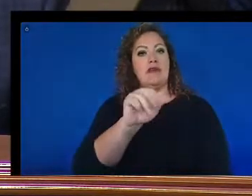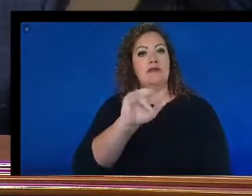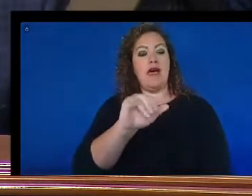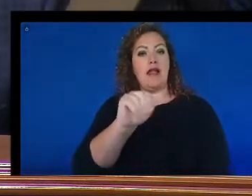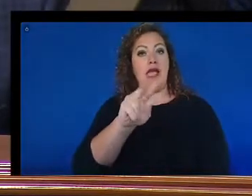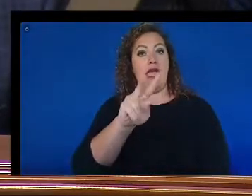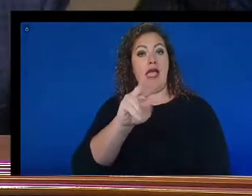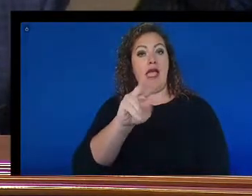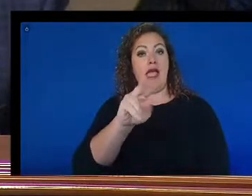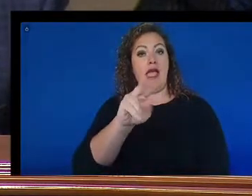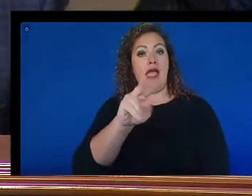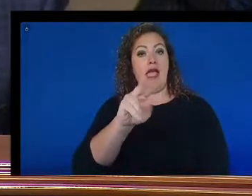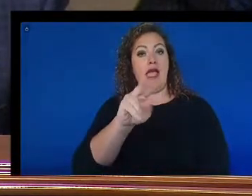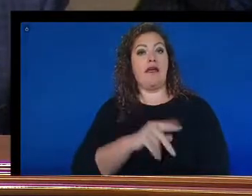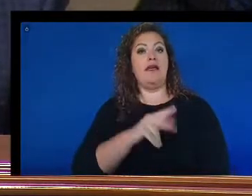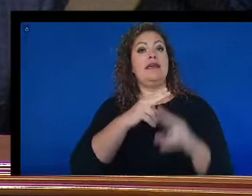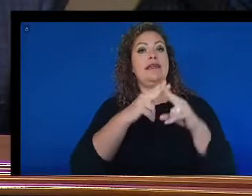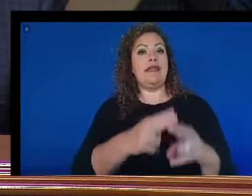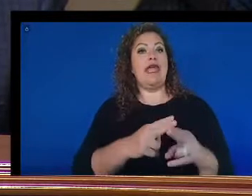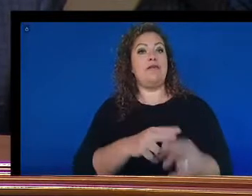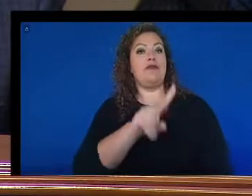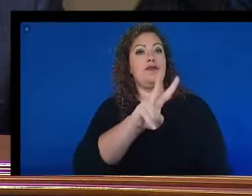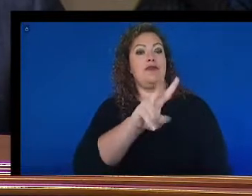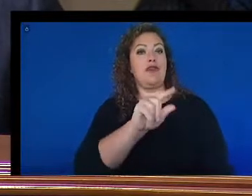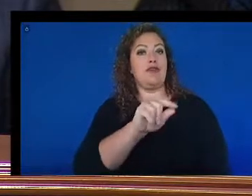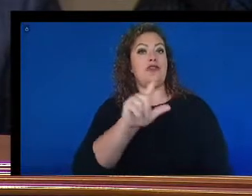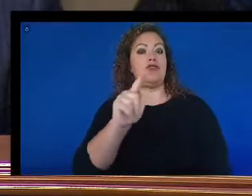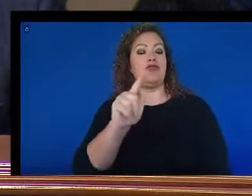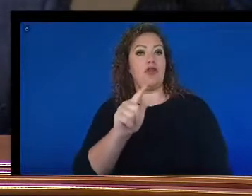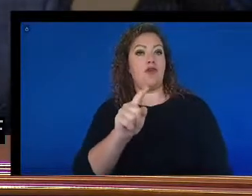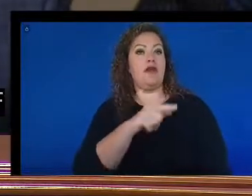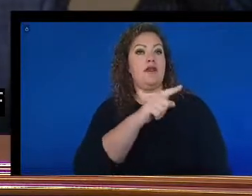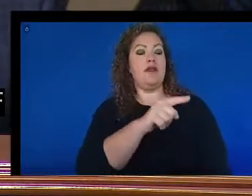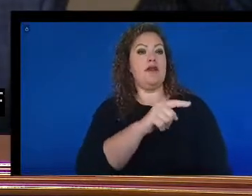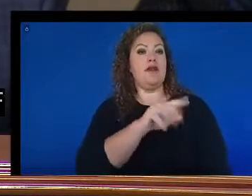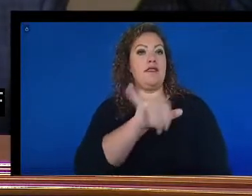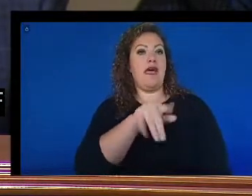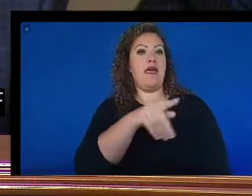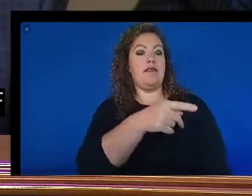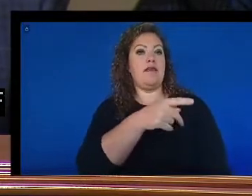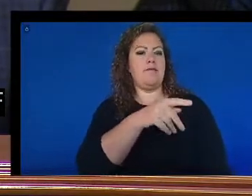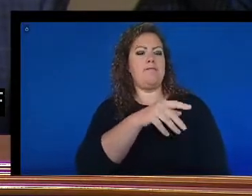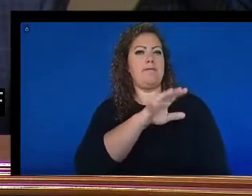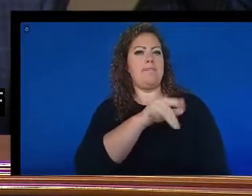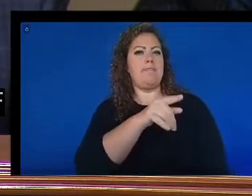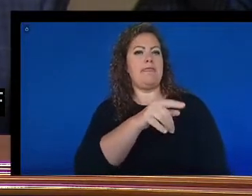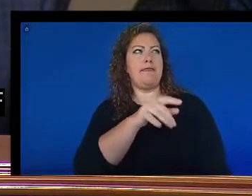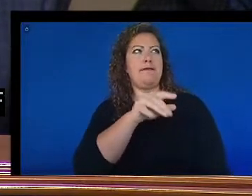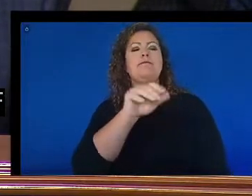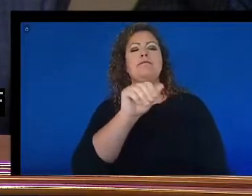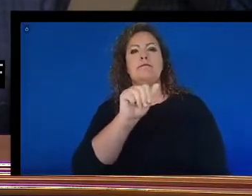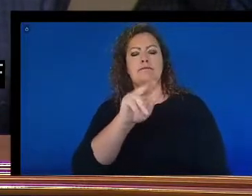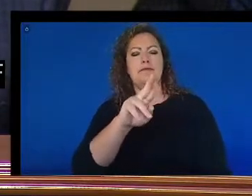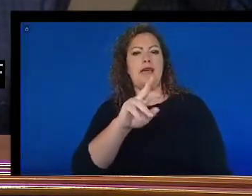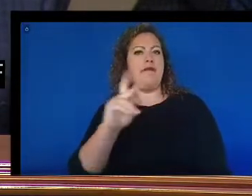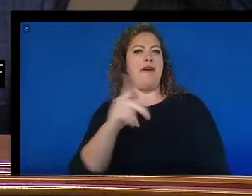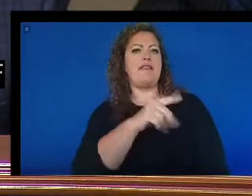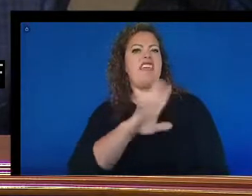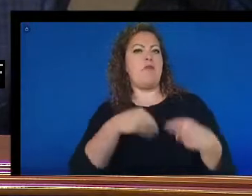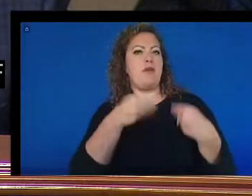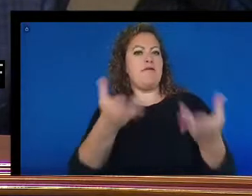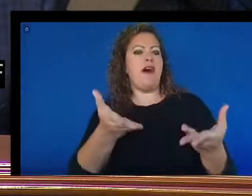pharmacist of the year has been providing telehealth education free of charge to the residents